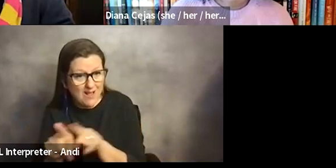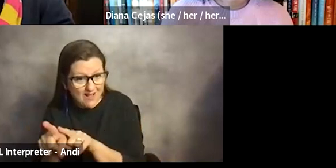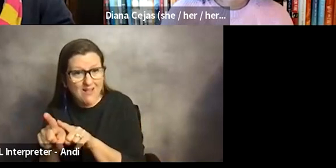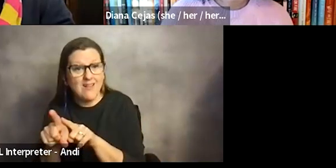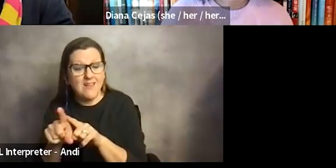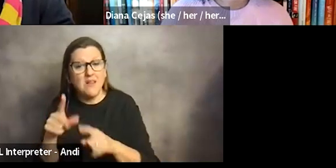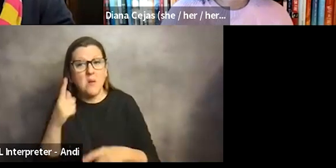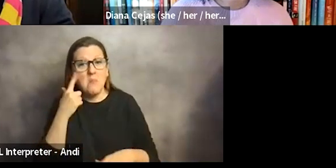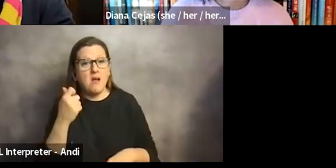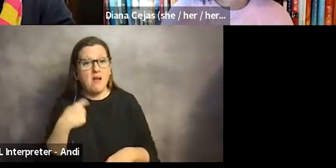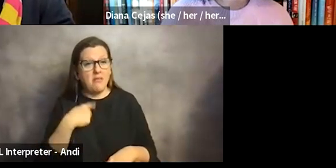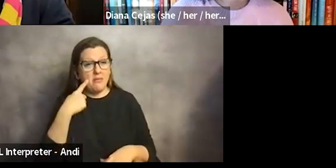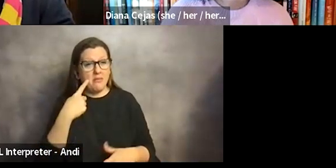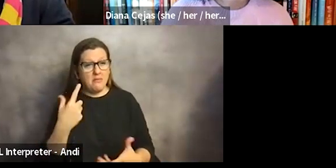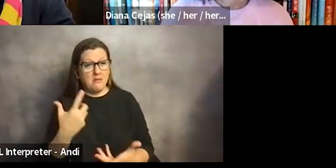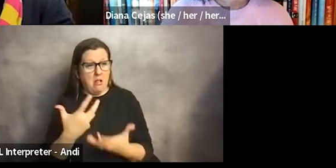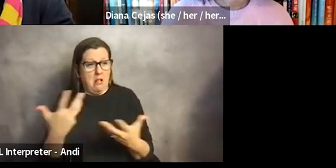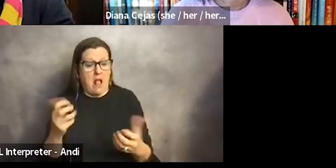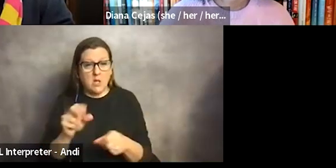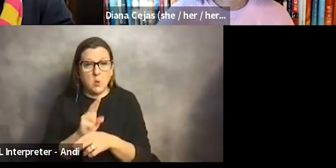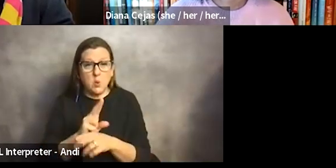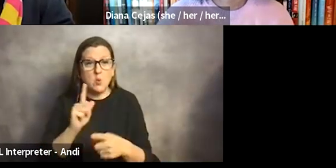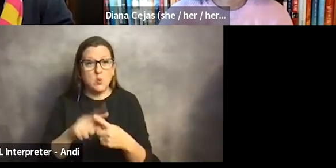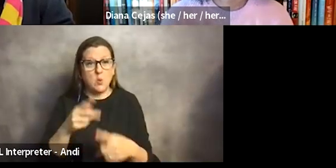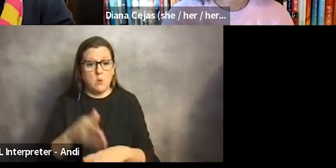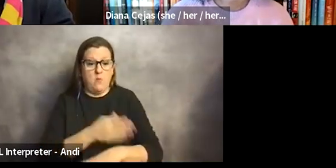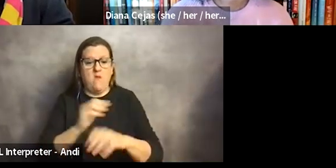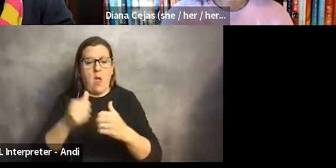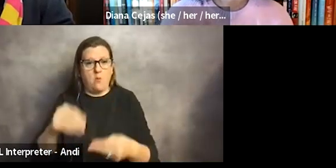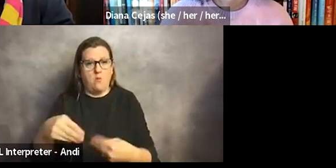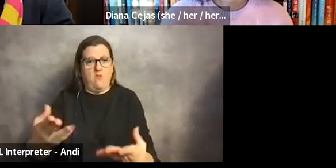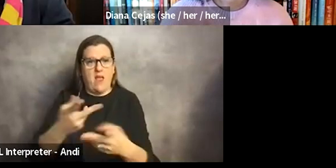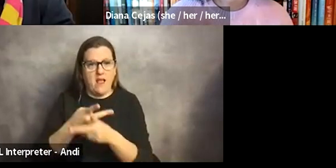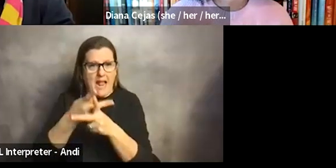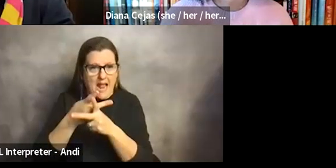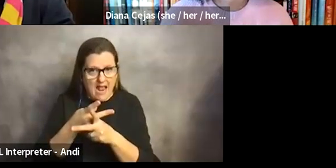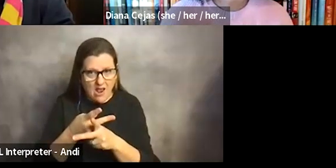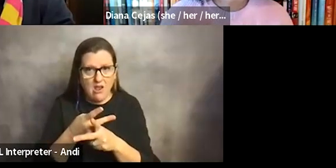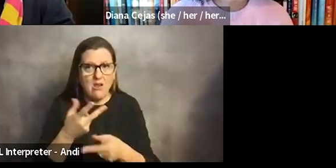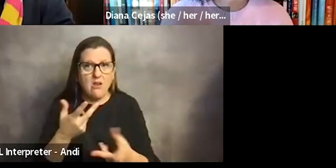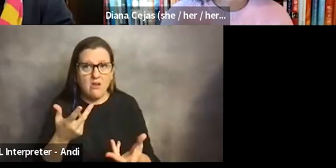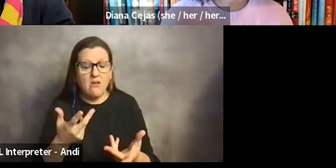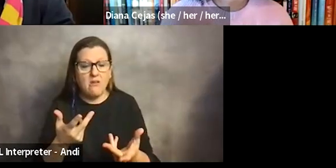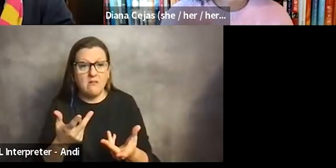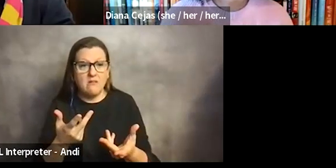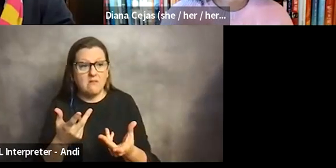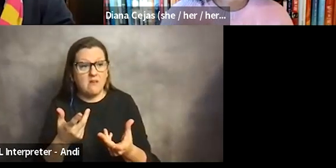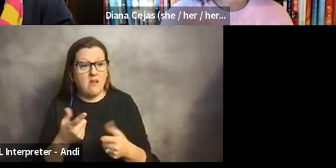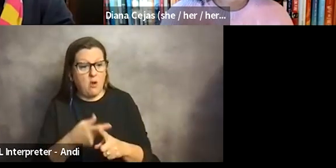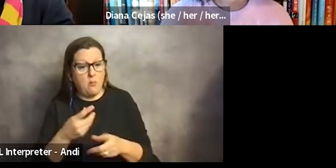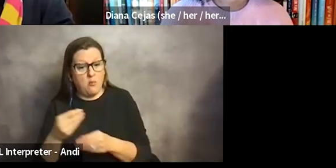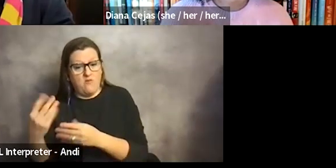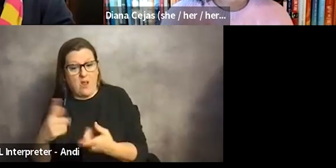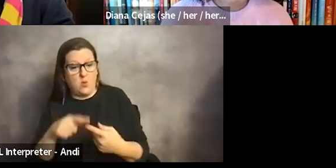because I think that there's a lot we can use to improve delivery of care, um, for both providers within, you know, between providers, but